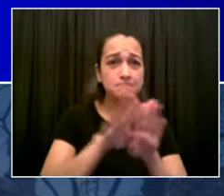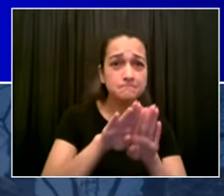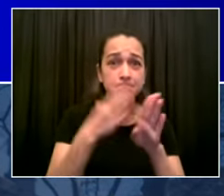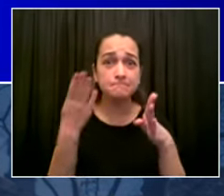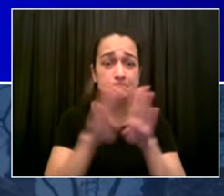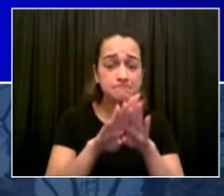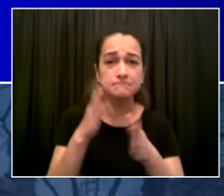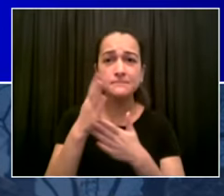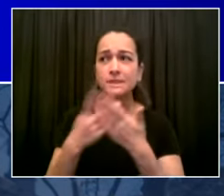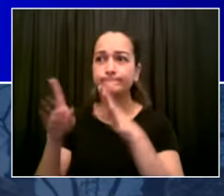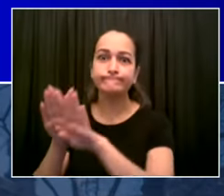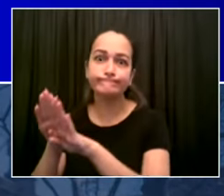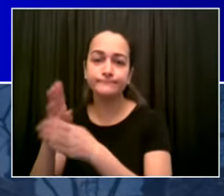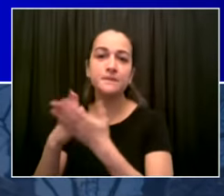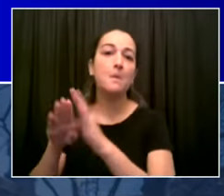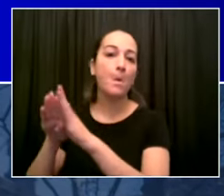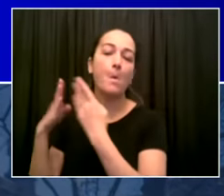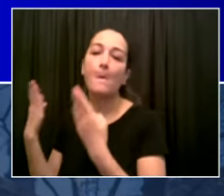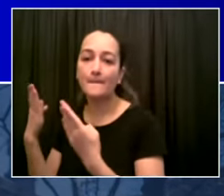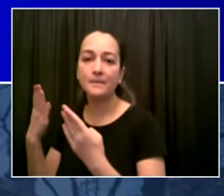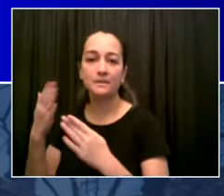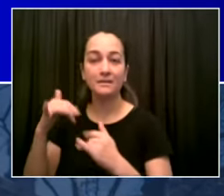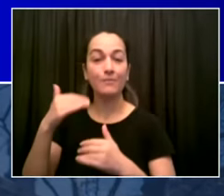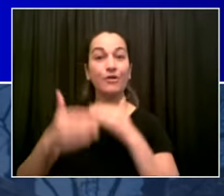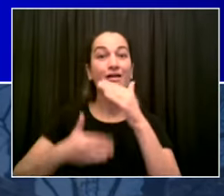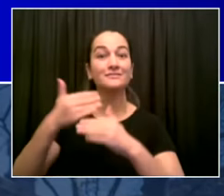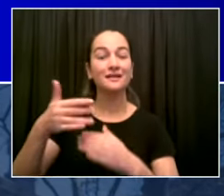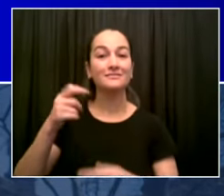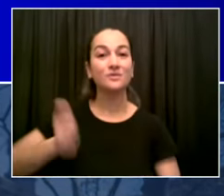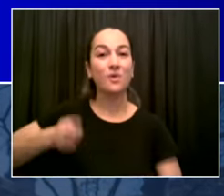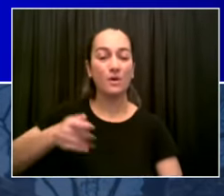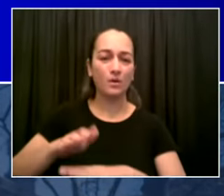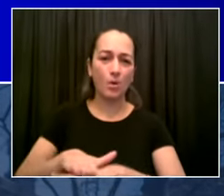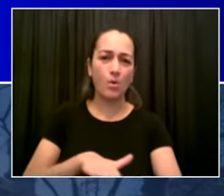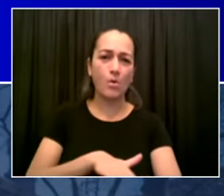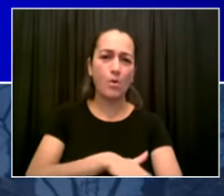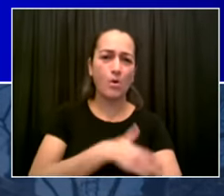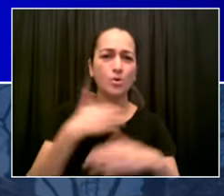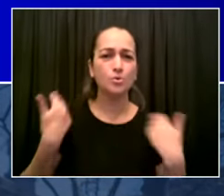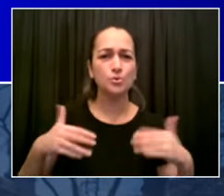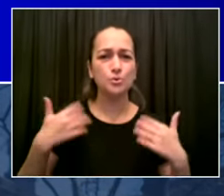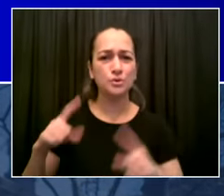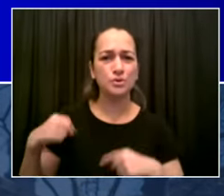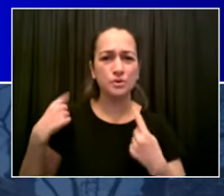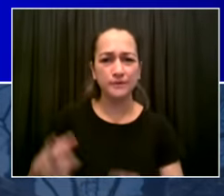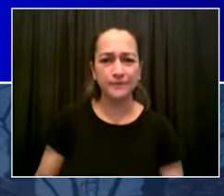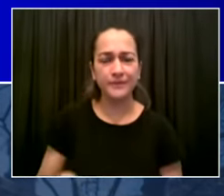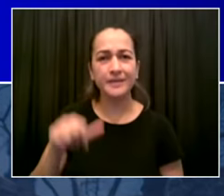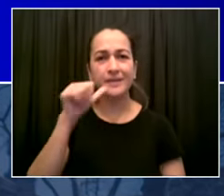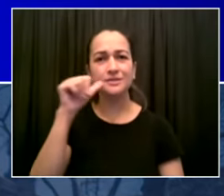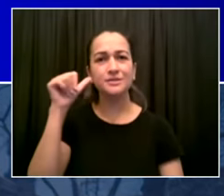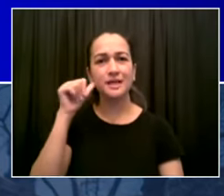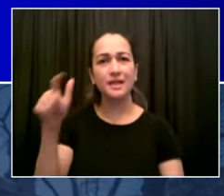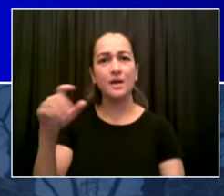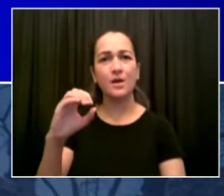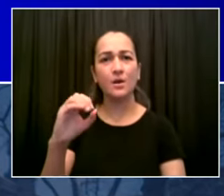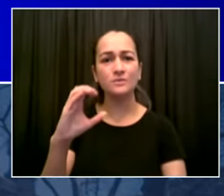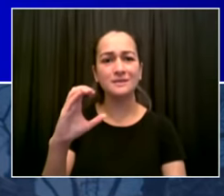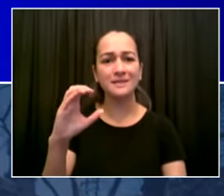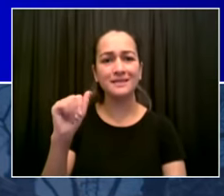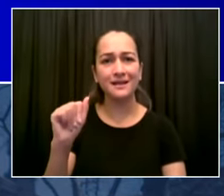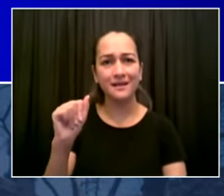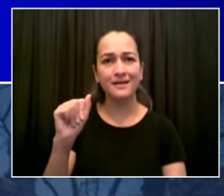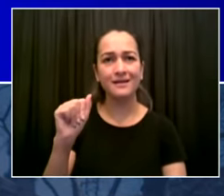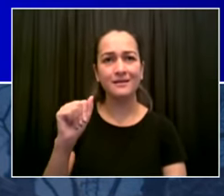you to chief judge di fiore and everyone at the office of court administration really think this is a major major step both for